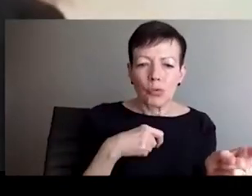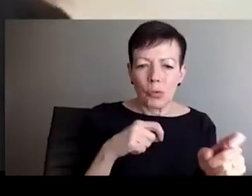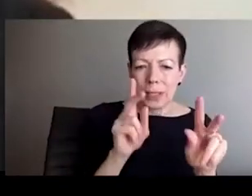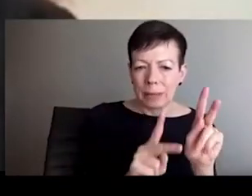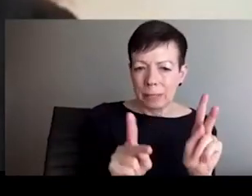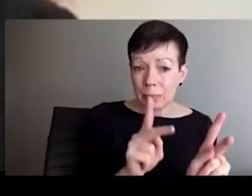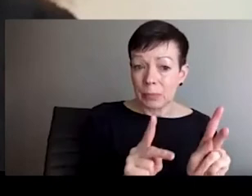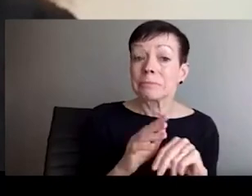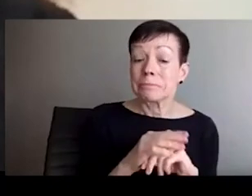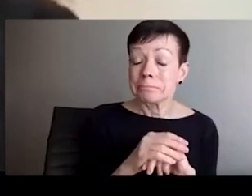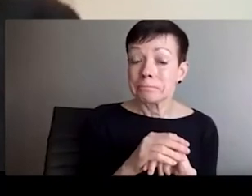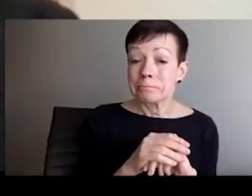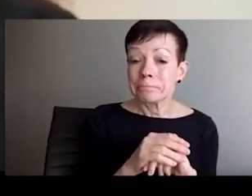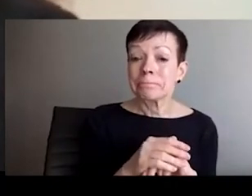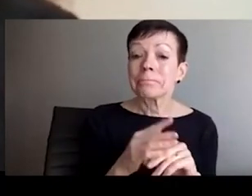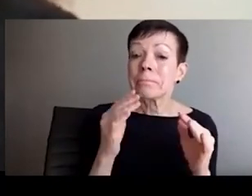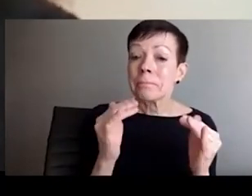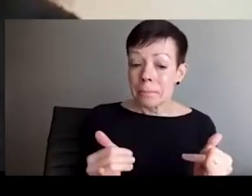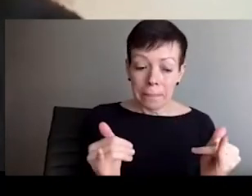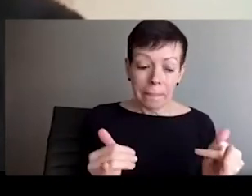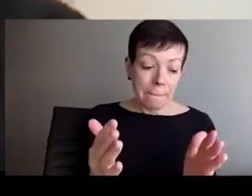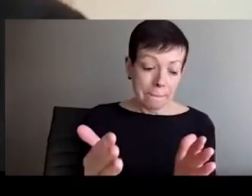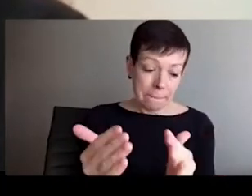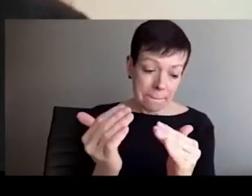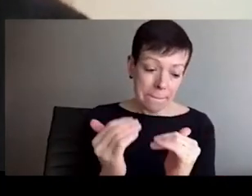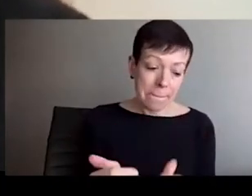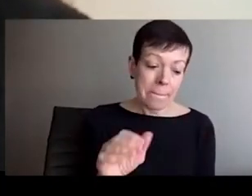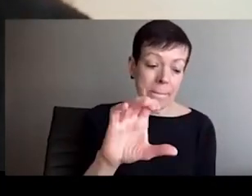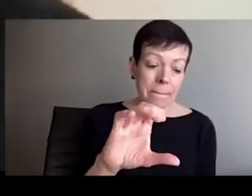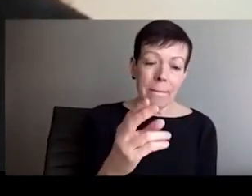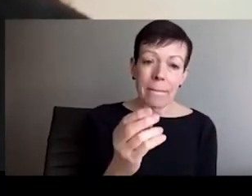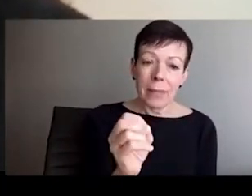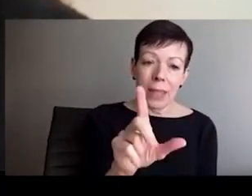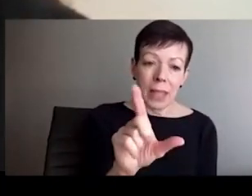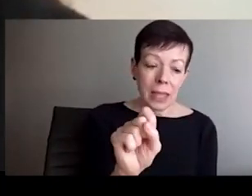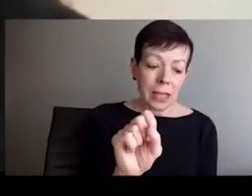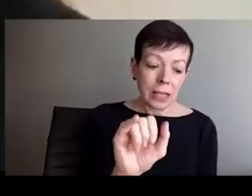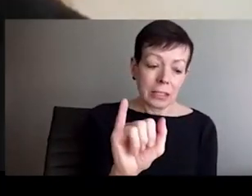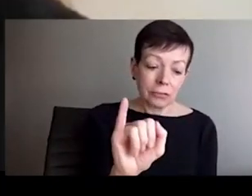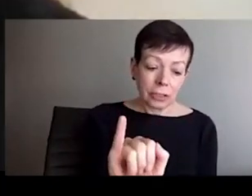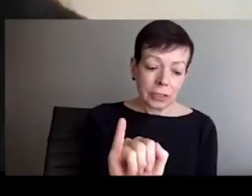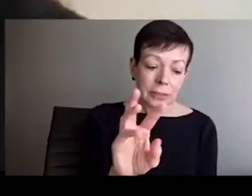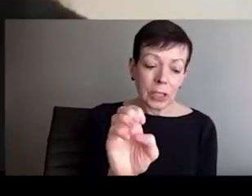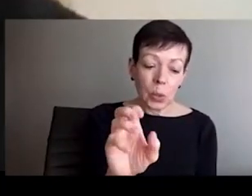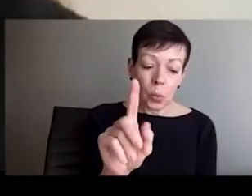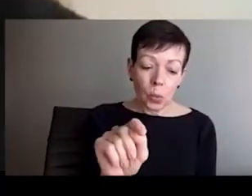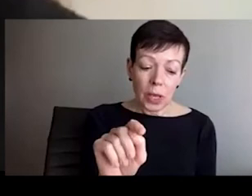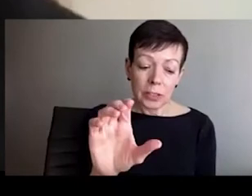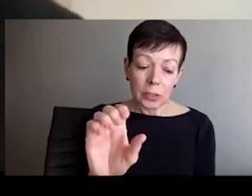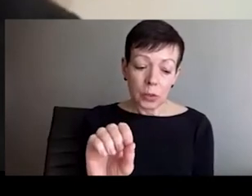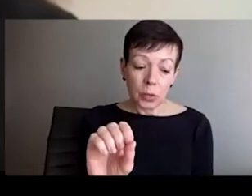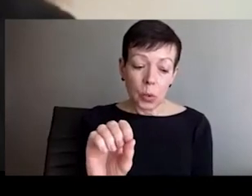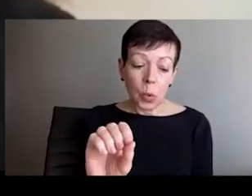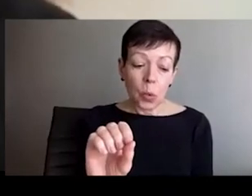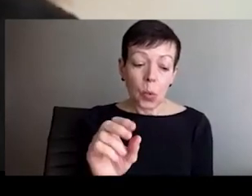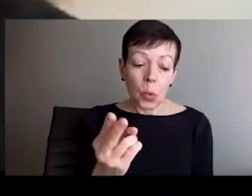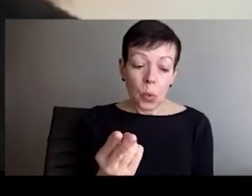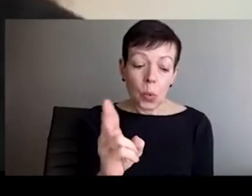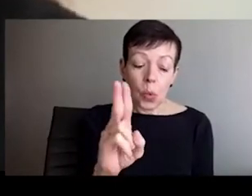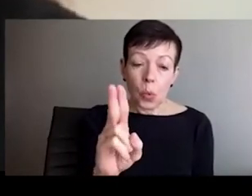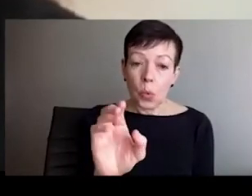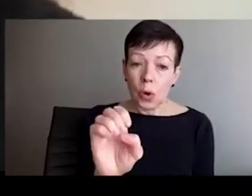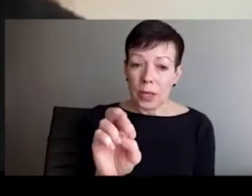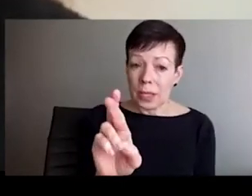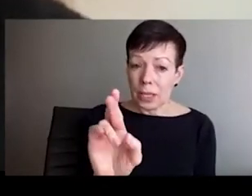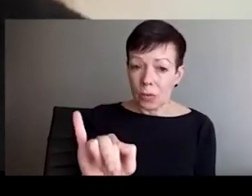as a translator for artist Daria Sarenko. At the request of their Ukrainian colleagues, Dmitry and Daria decided to see the floor